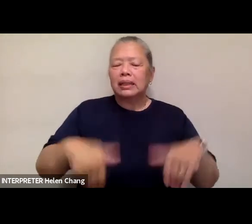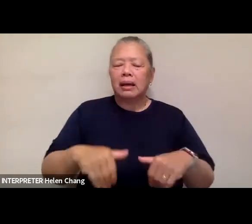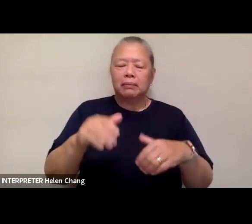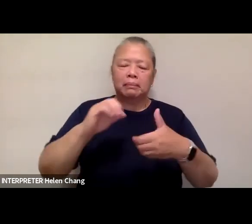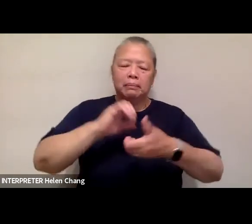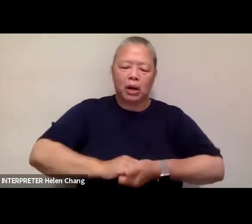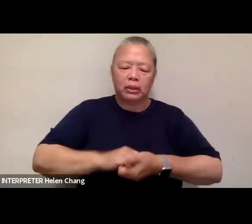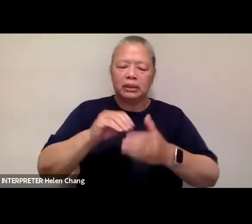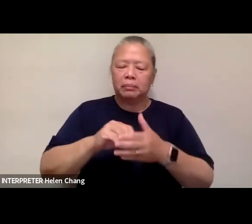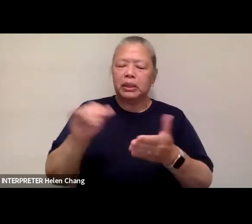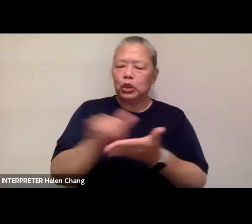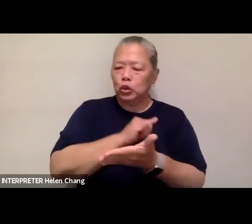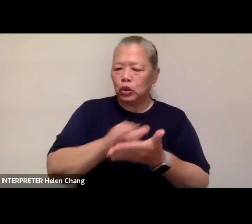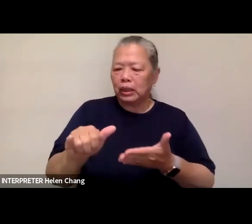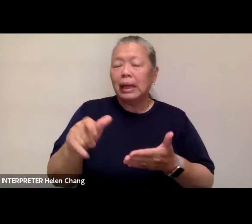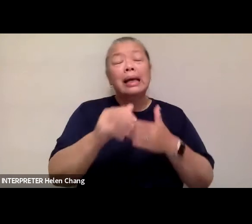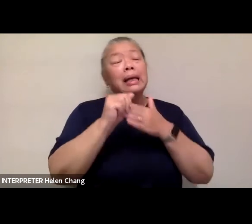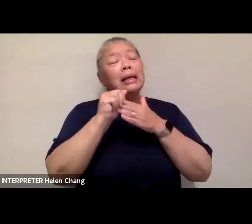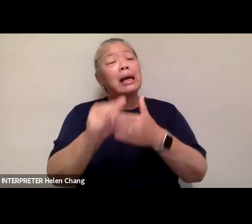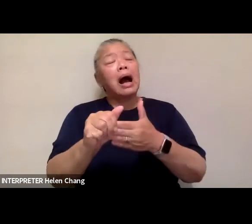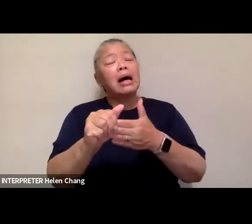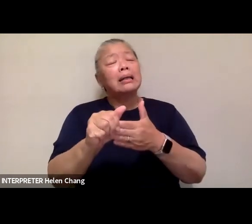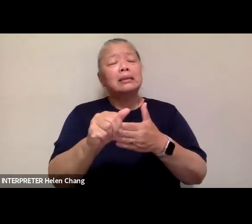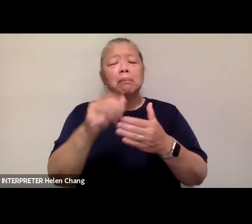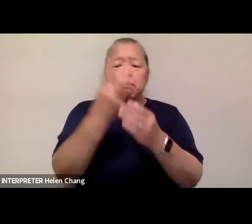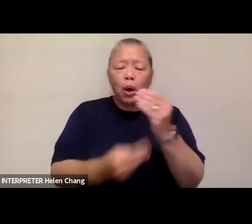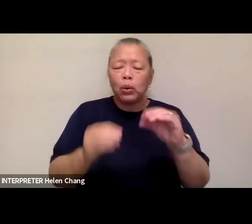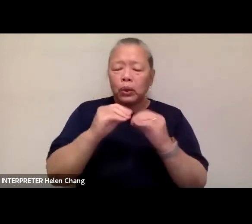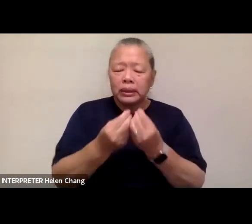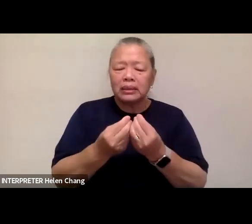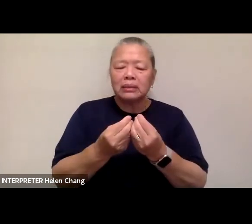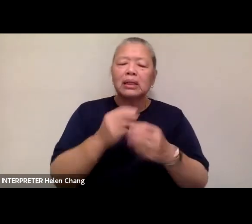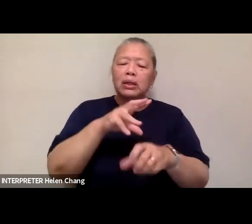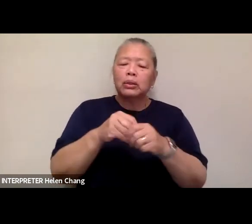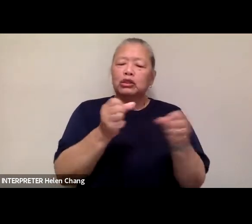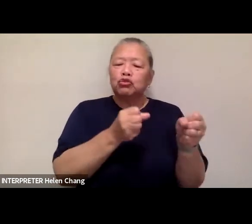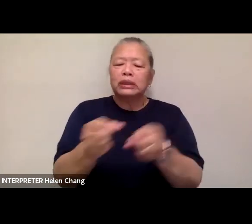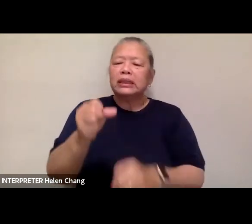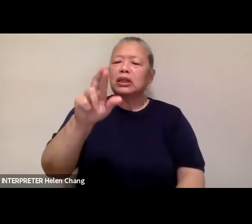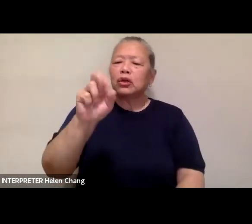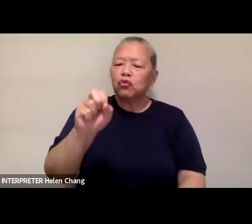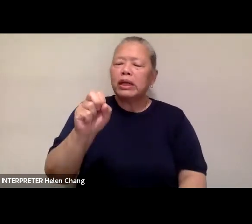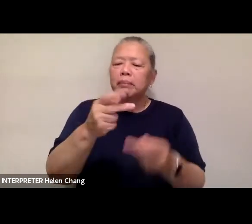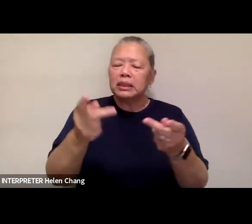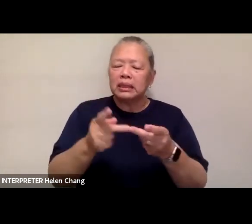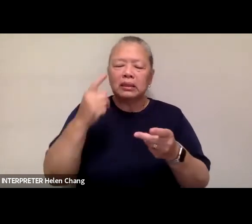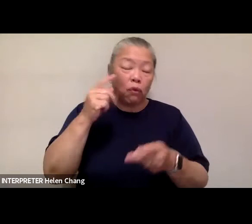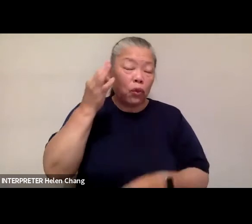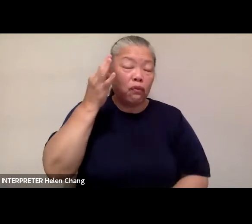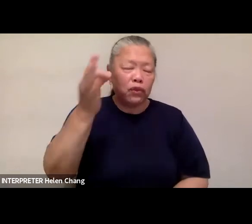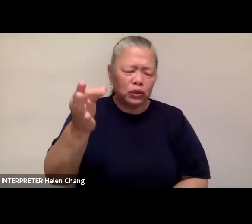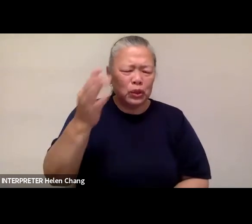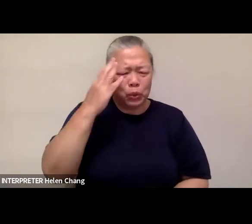guiding force of the overall direction of both organizations, including strategic repositioning for the future, which we know is